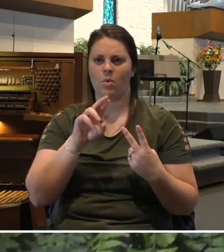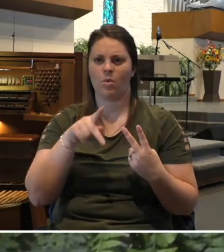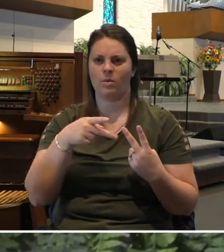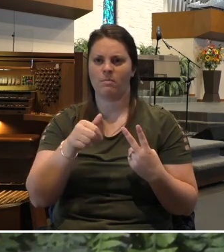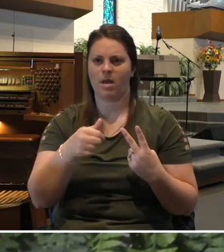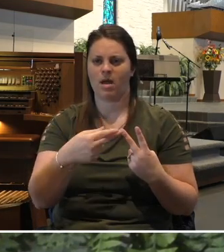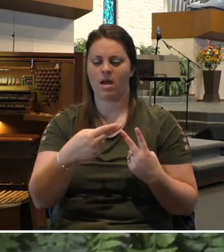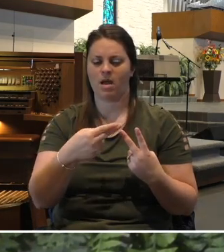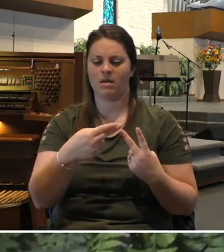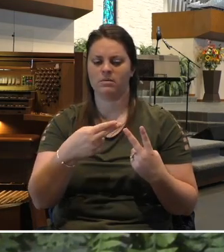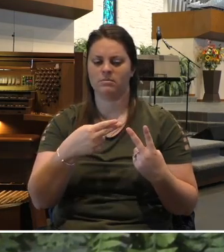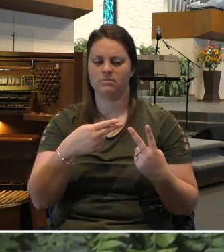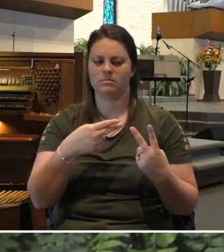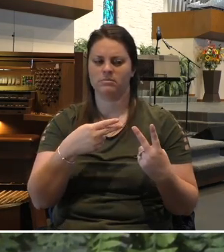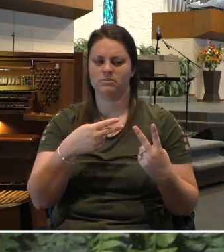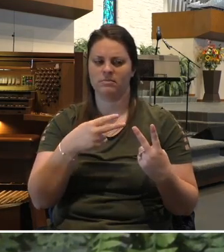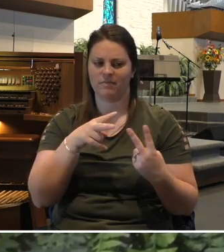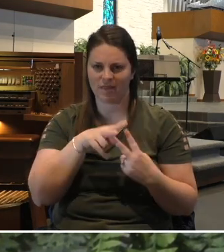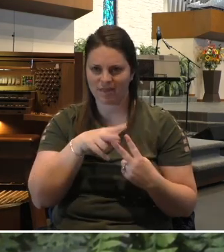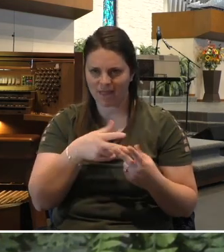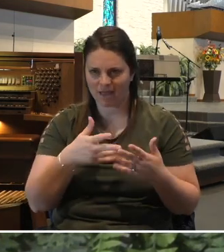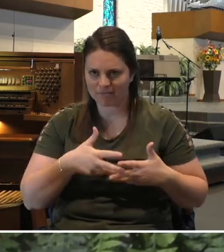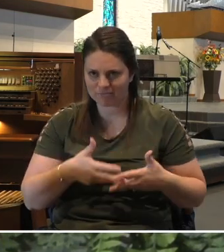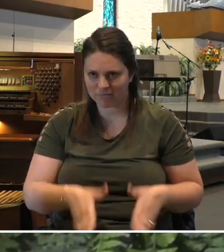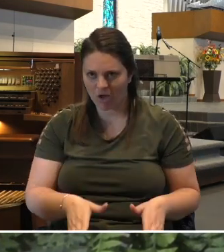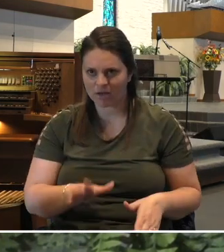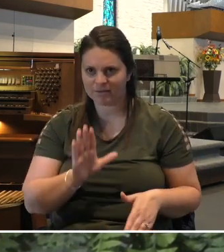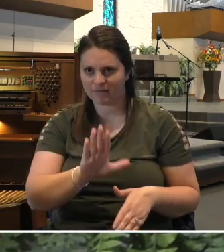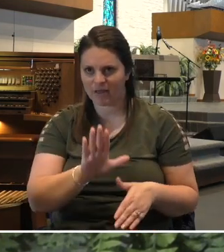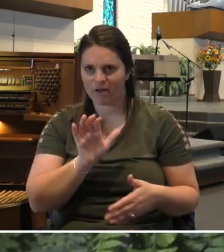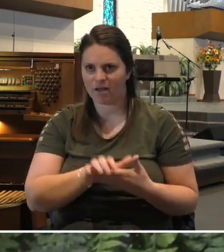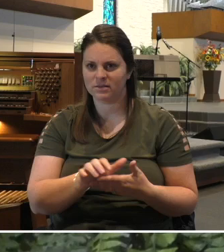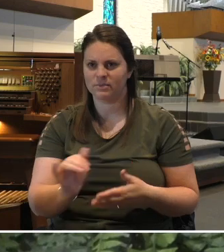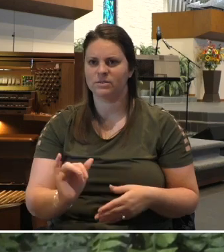they've lived there 10 years and haven't had any children.